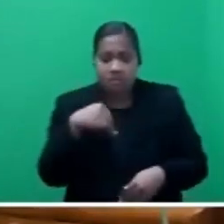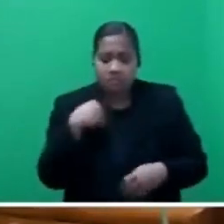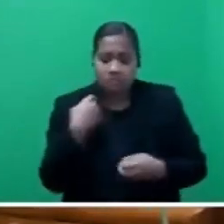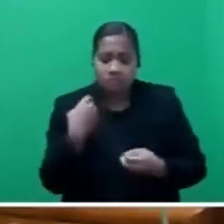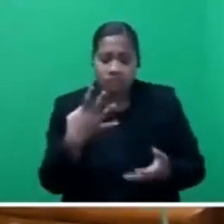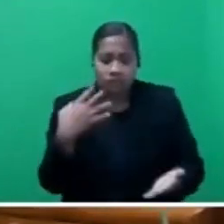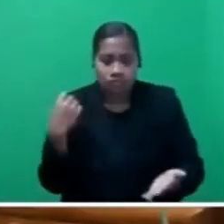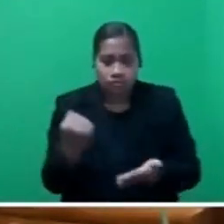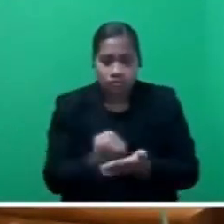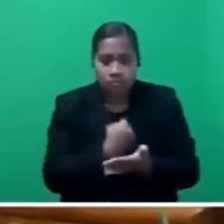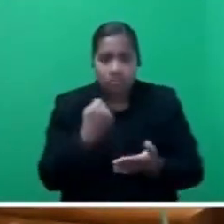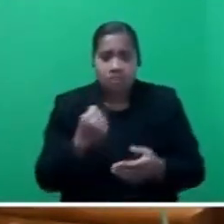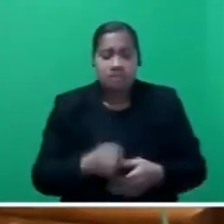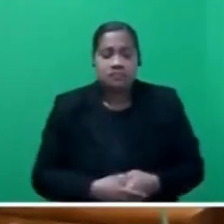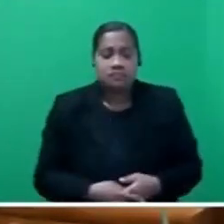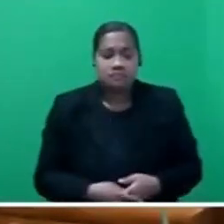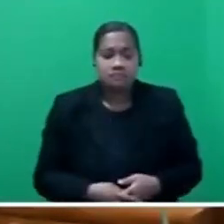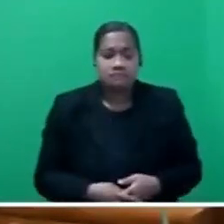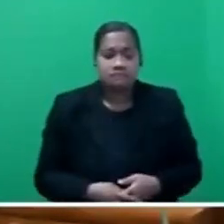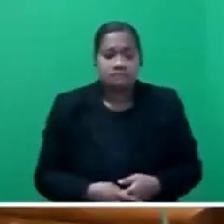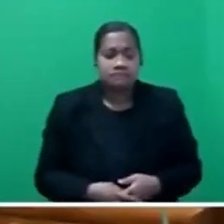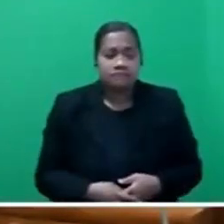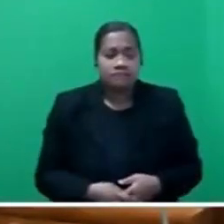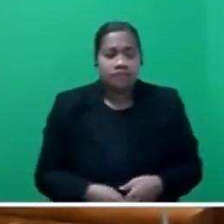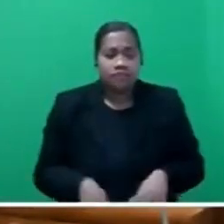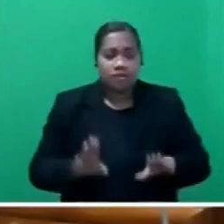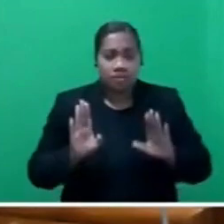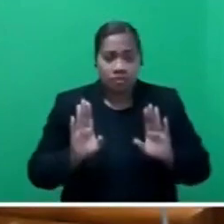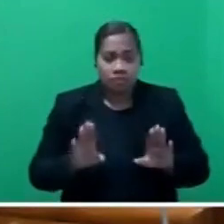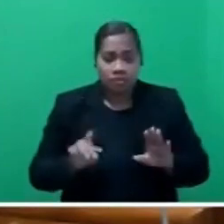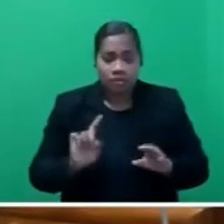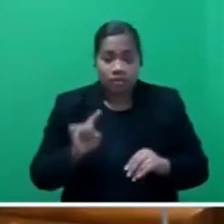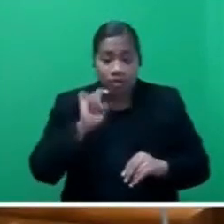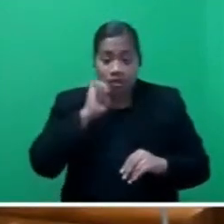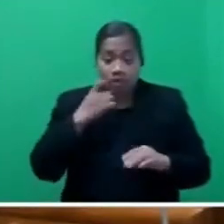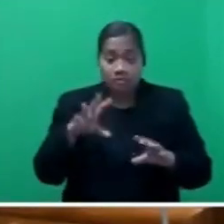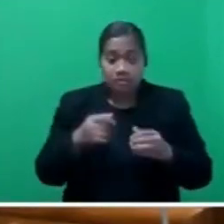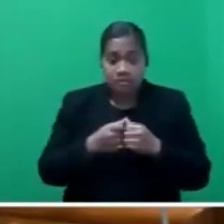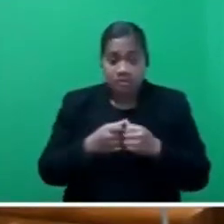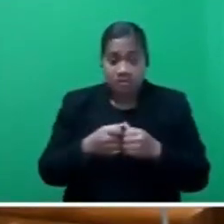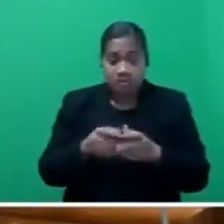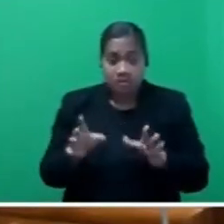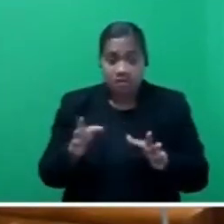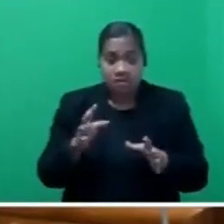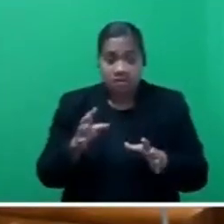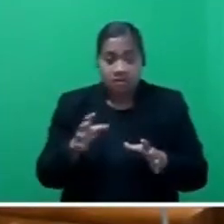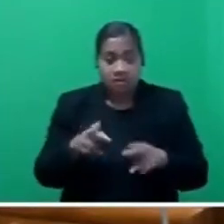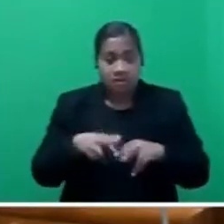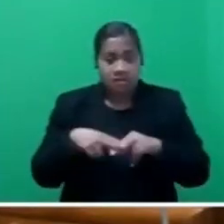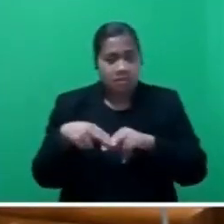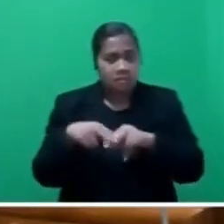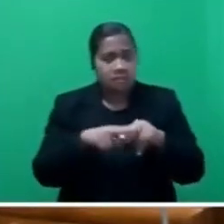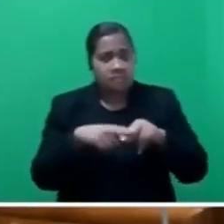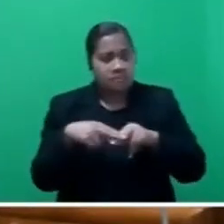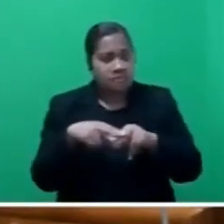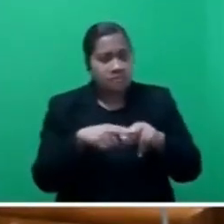-awaited electronic shuttle will begin its inception in Fiji around the Vallelebu areas.